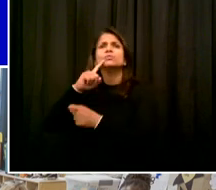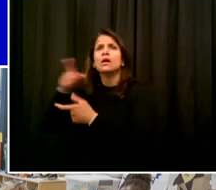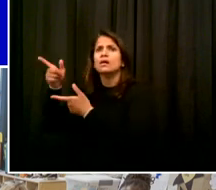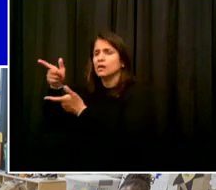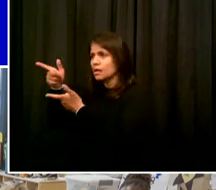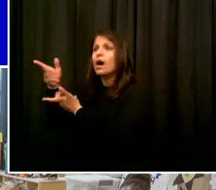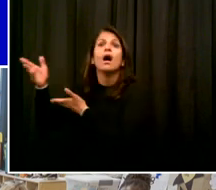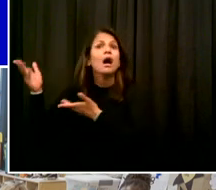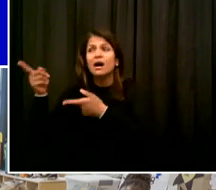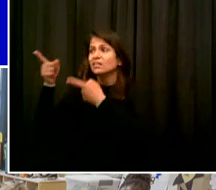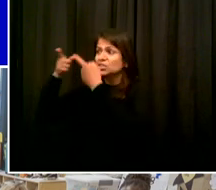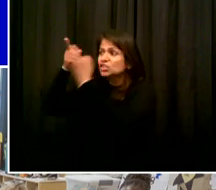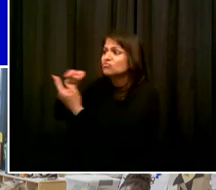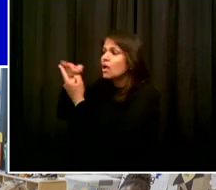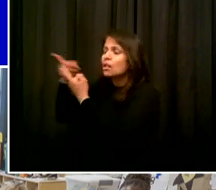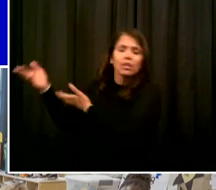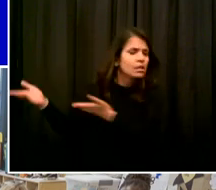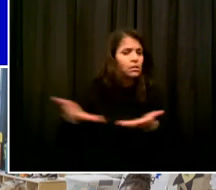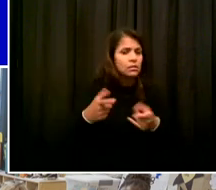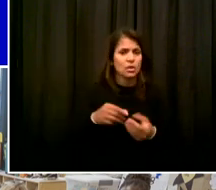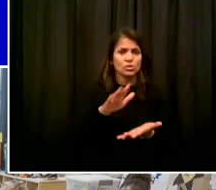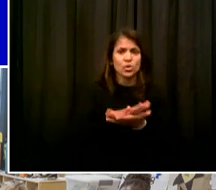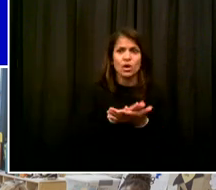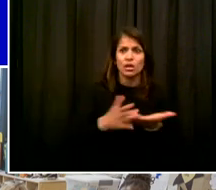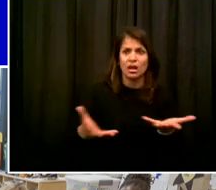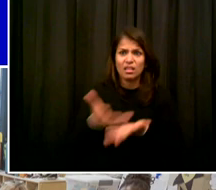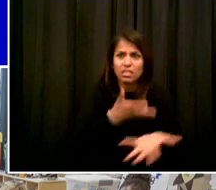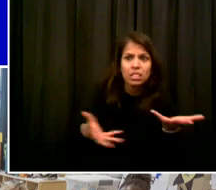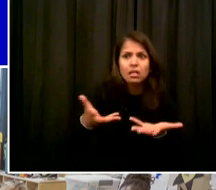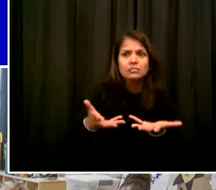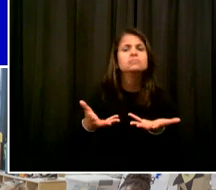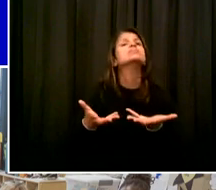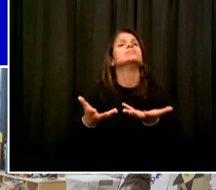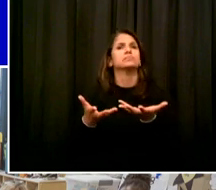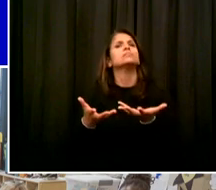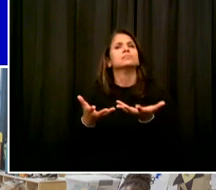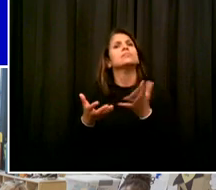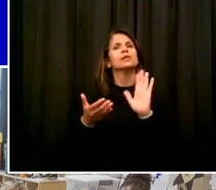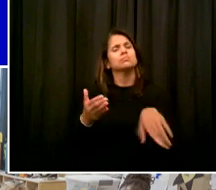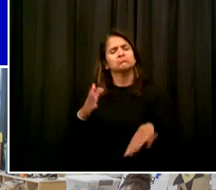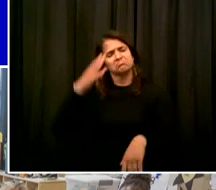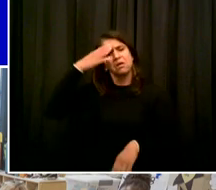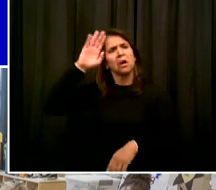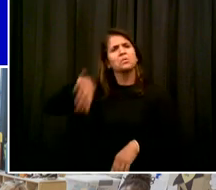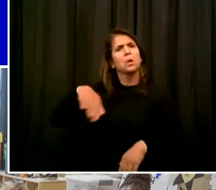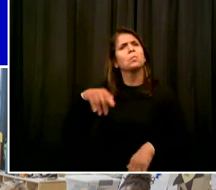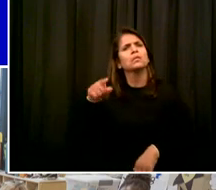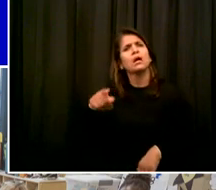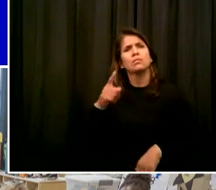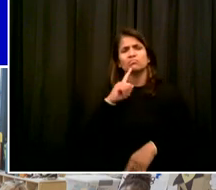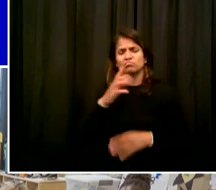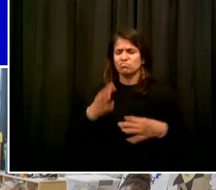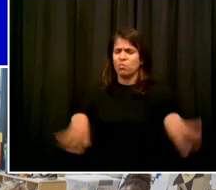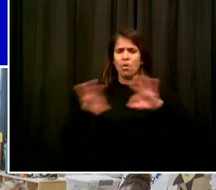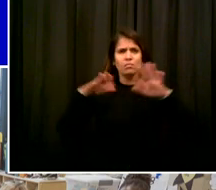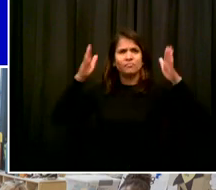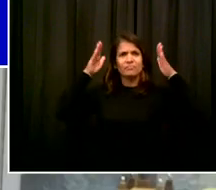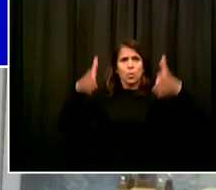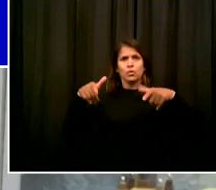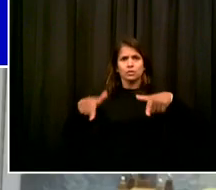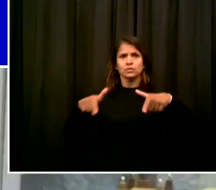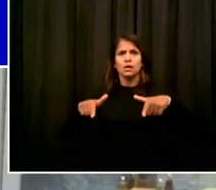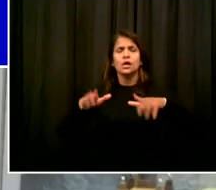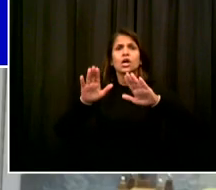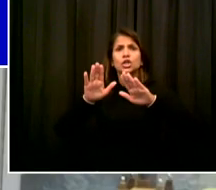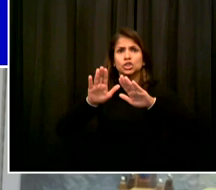really educating them, means helping them deal with all those feelings that are part of their life. It means helping